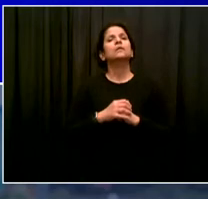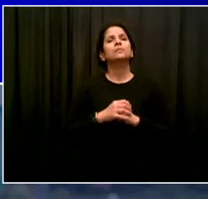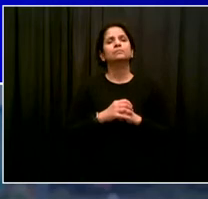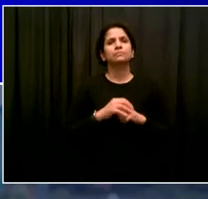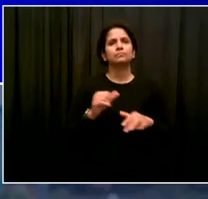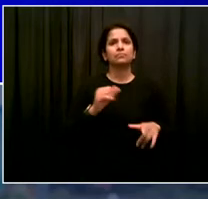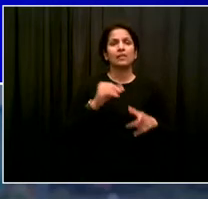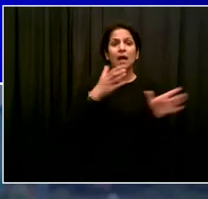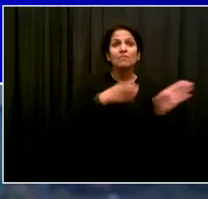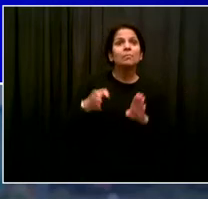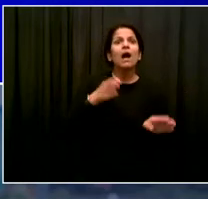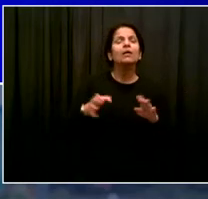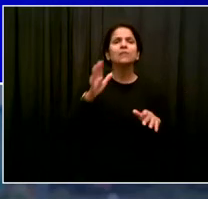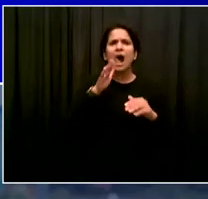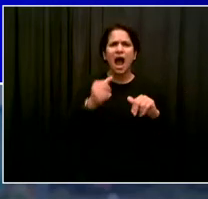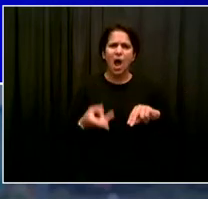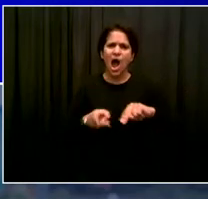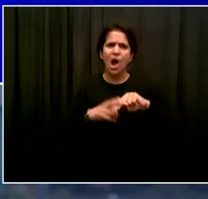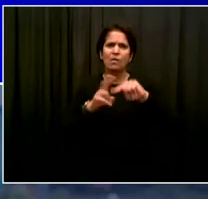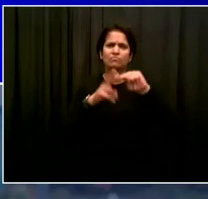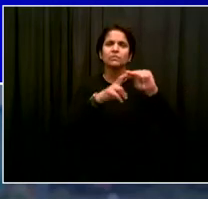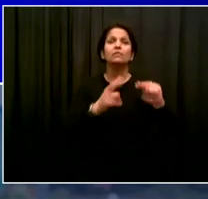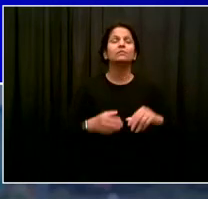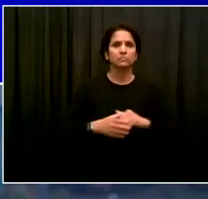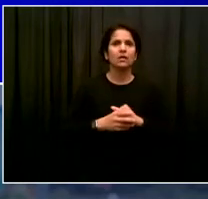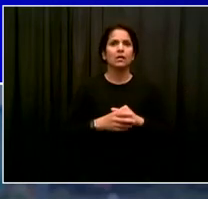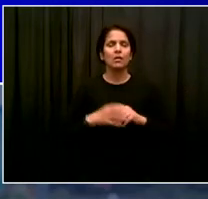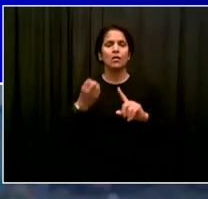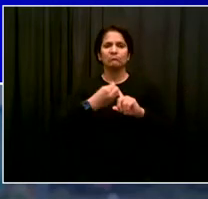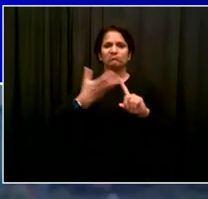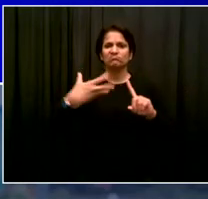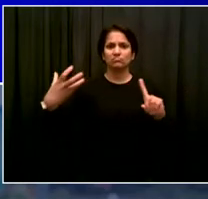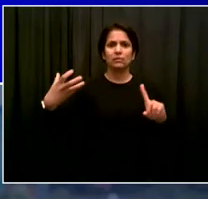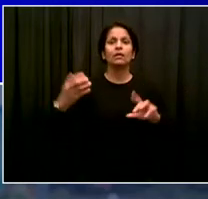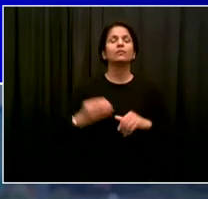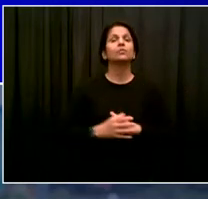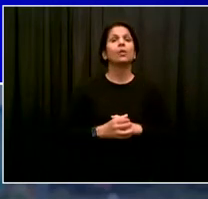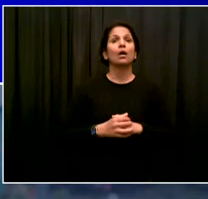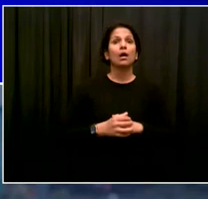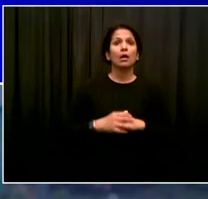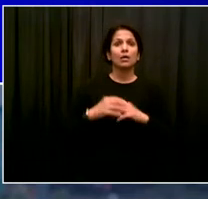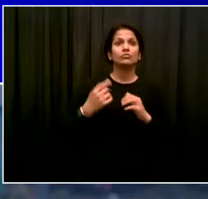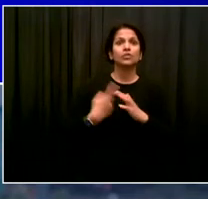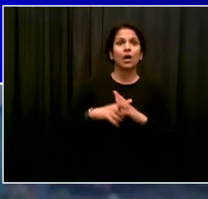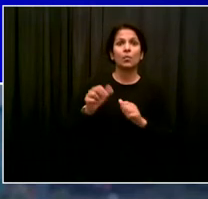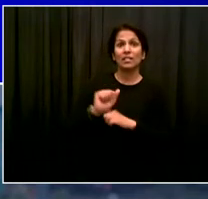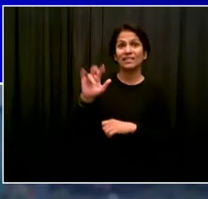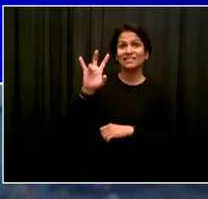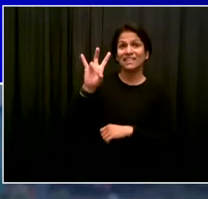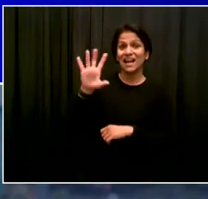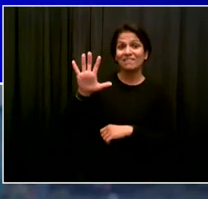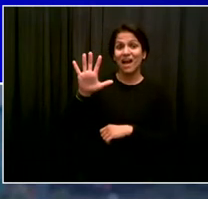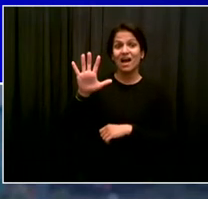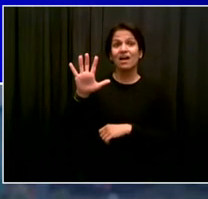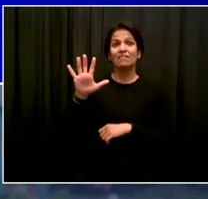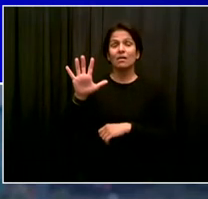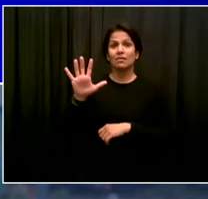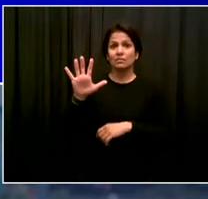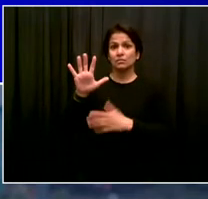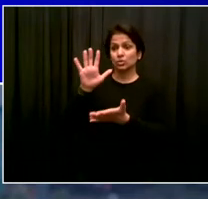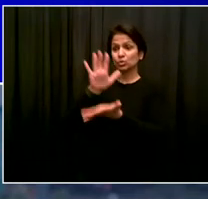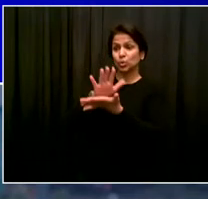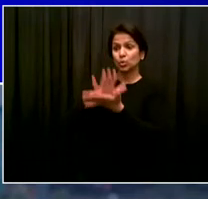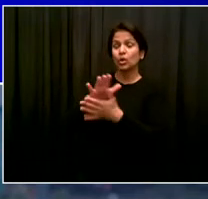school bus company NYC bus is taking the lead in this effort on accelerated timeline. All of